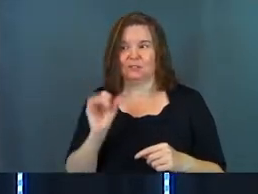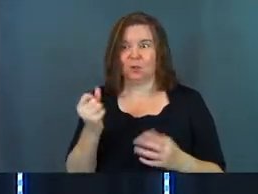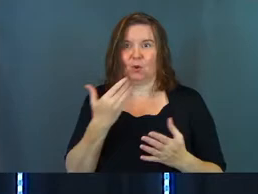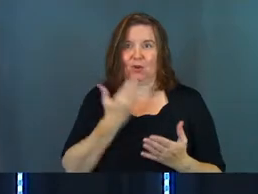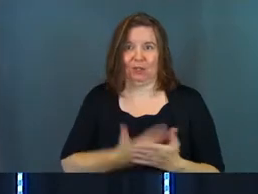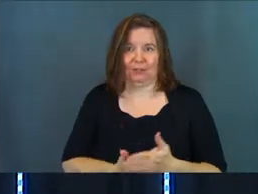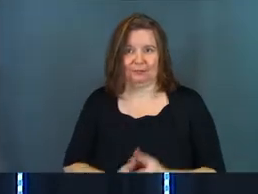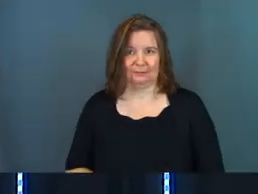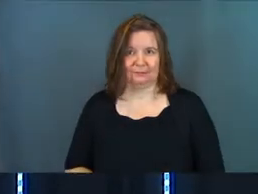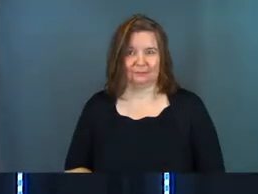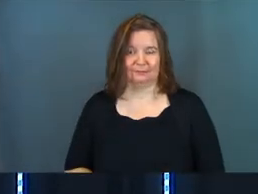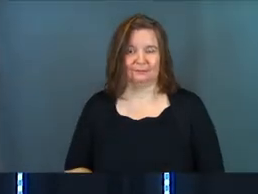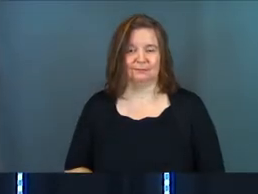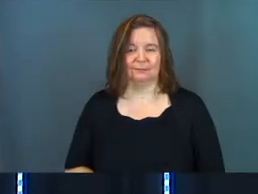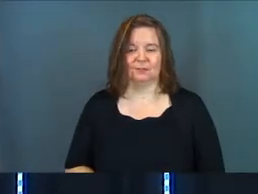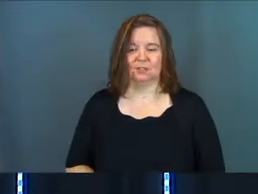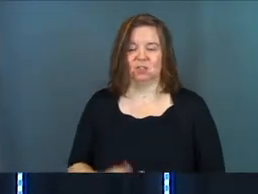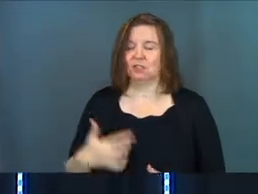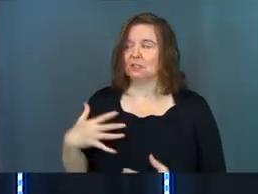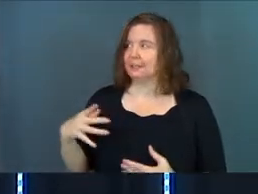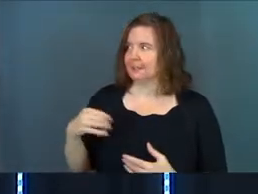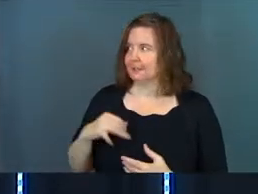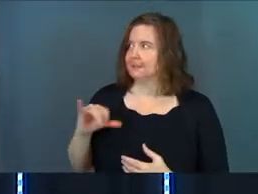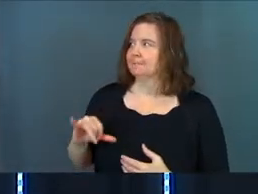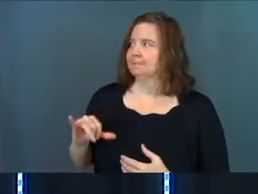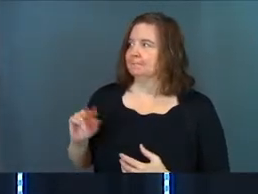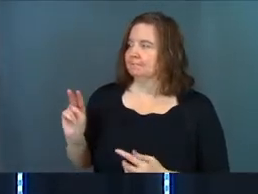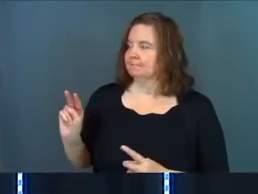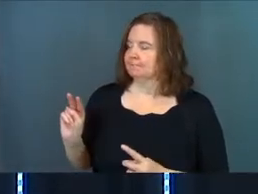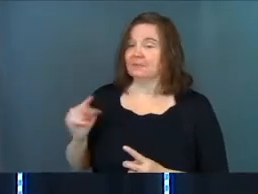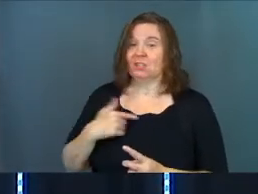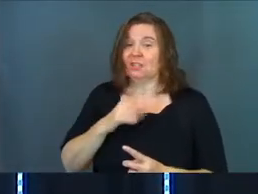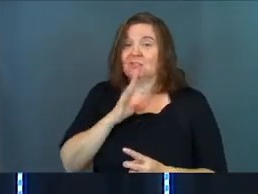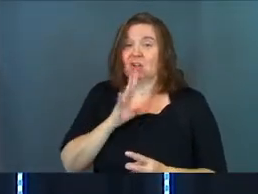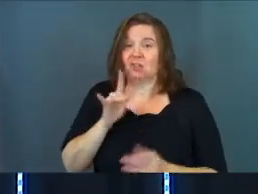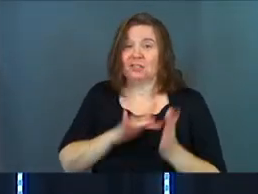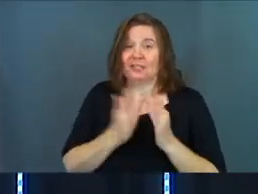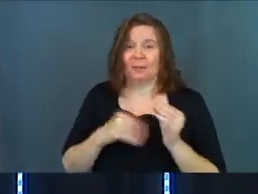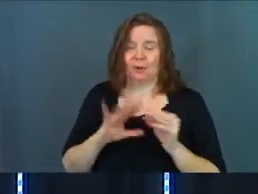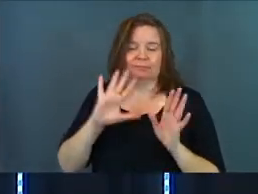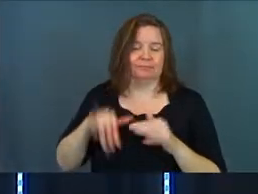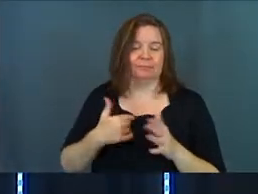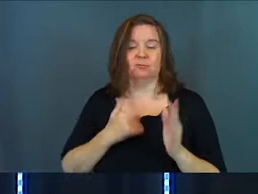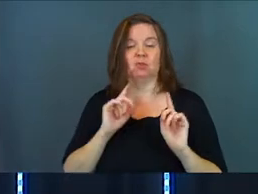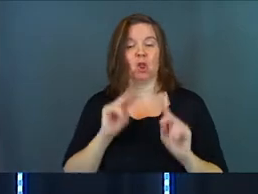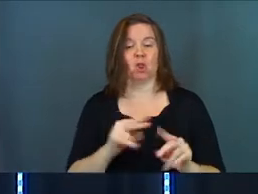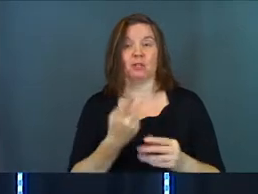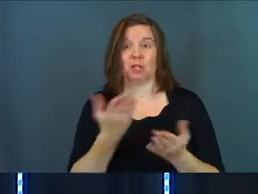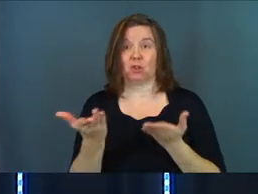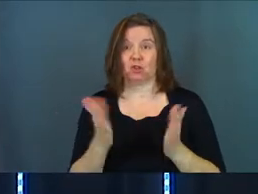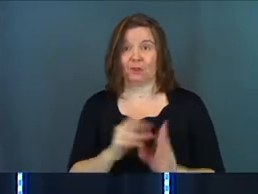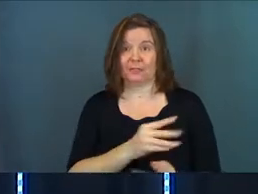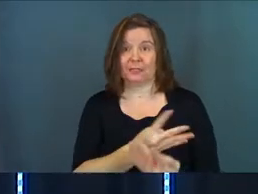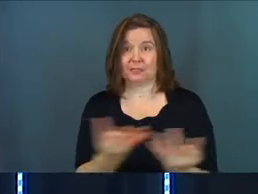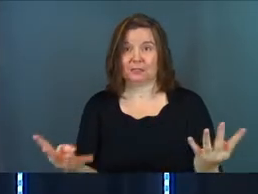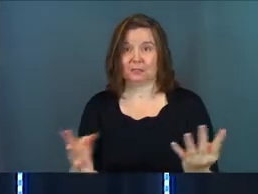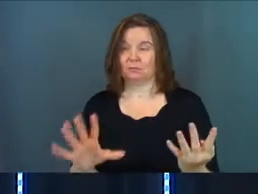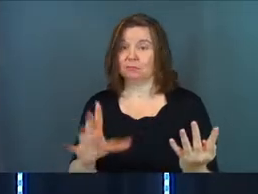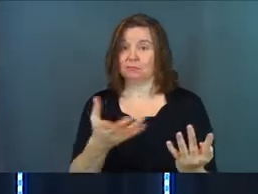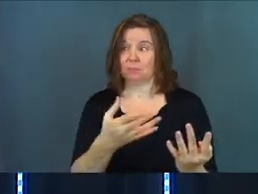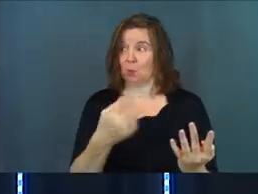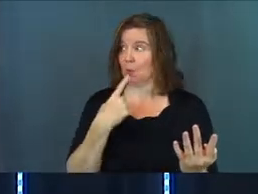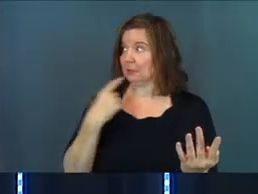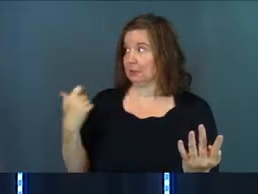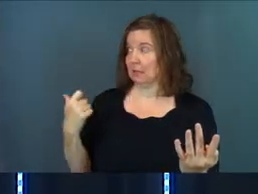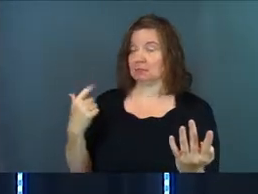just so good. She just, she takes that. She looks at this. She didn't even talk to Jesus anymore. She just looks at the servants and says, do